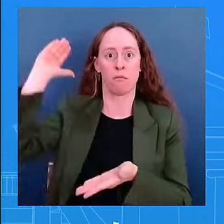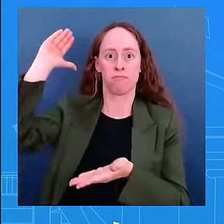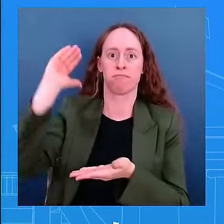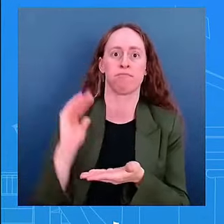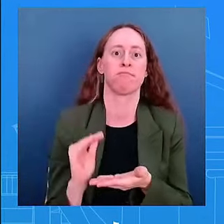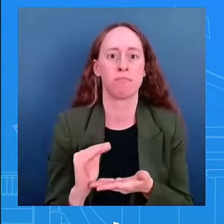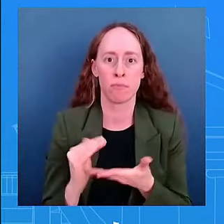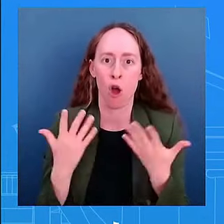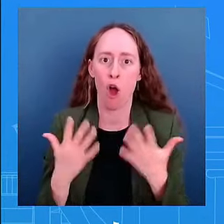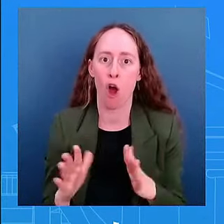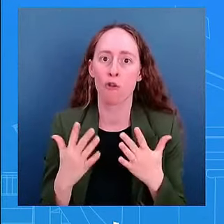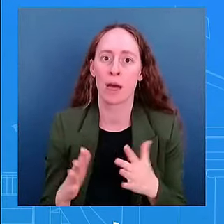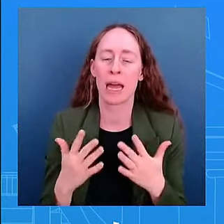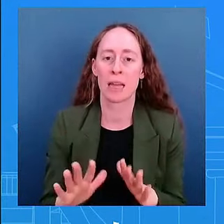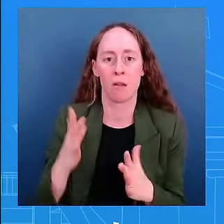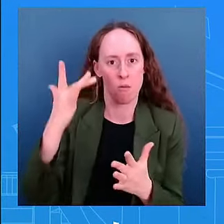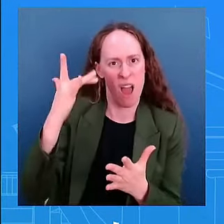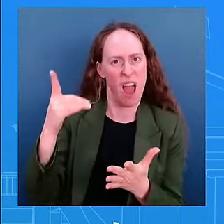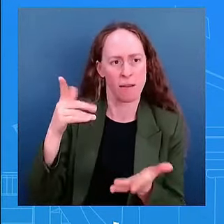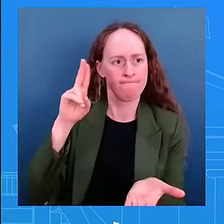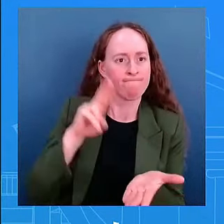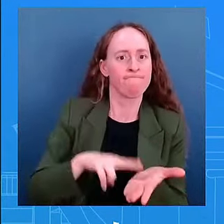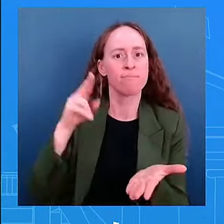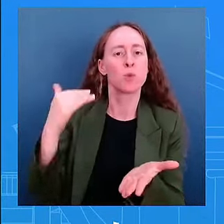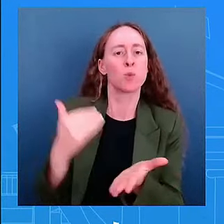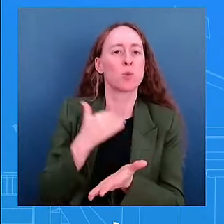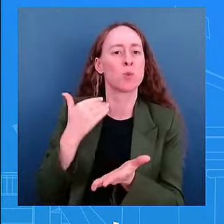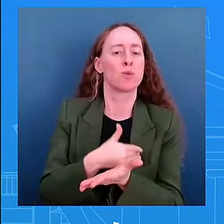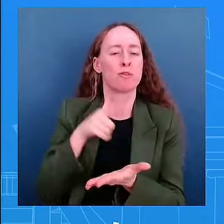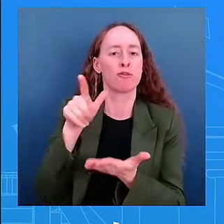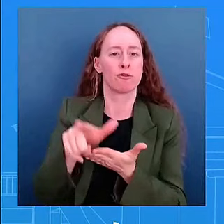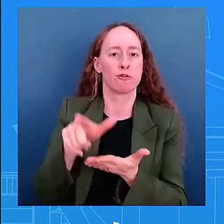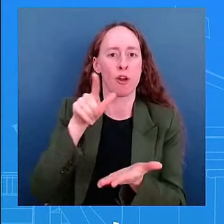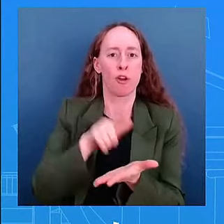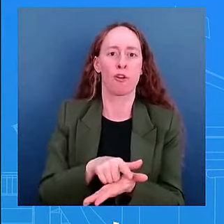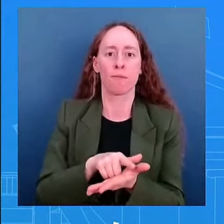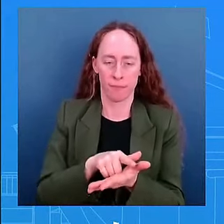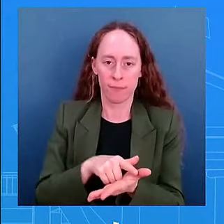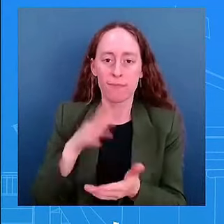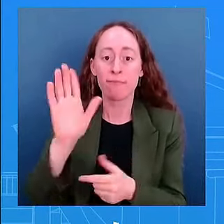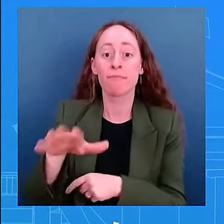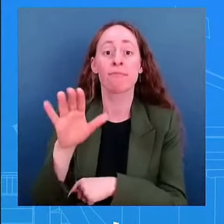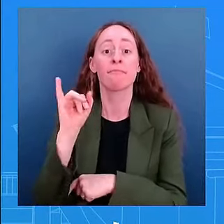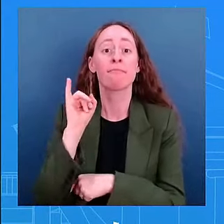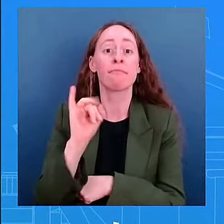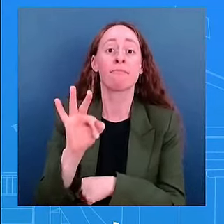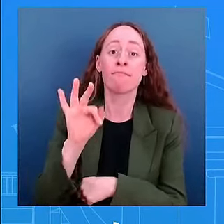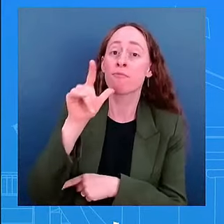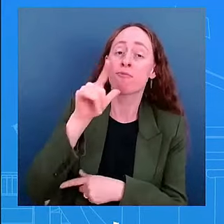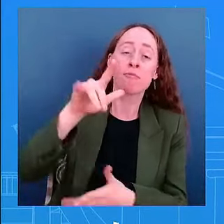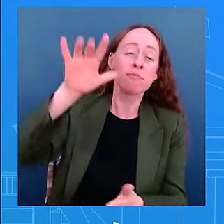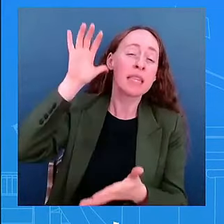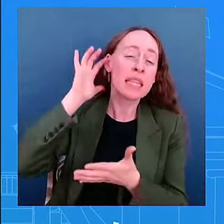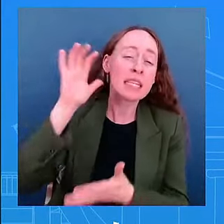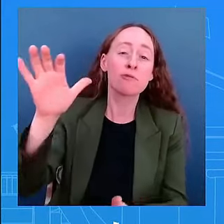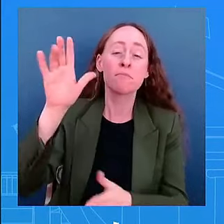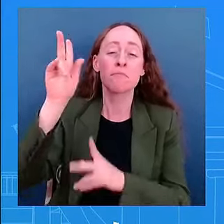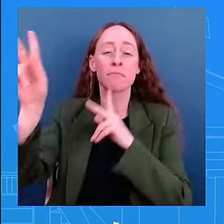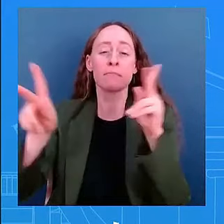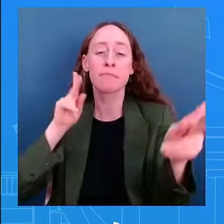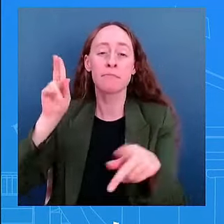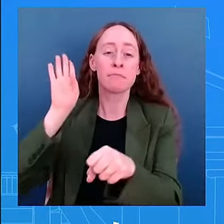the deficit by three another three trillion dollars by making billionaires and the biggest the biggest corporations pay their fair share